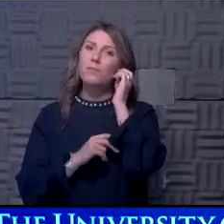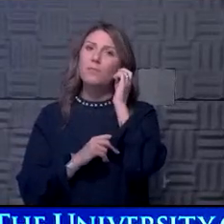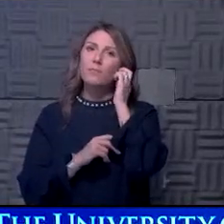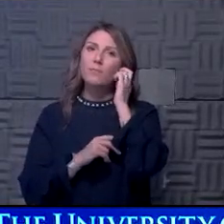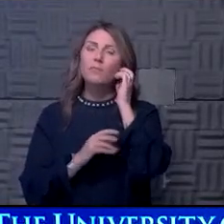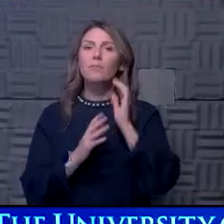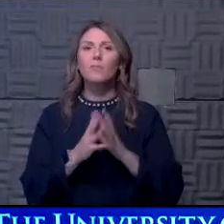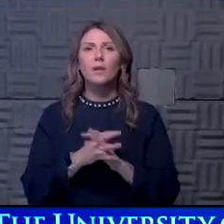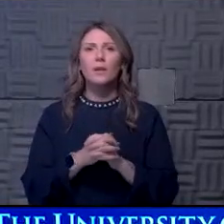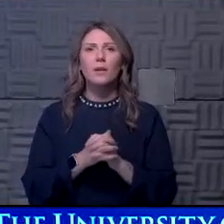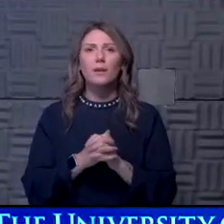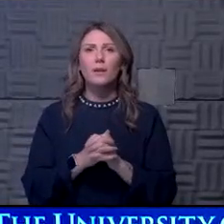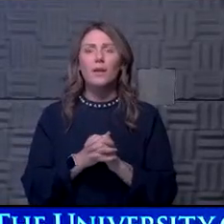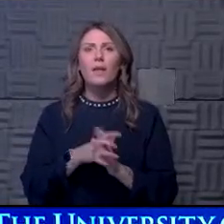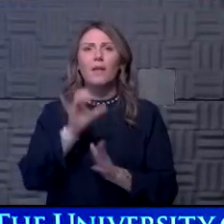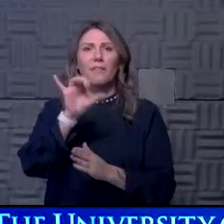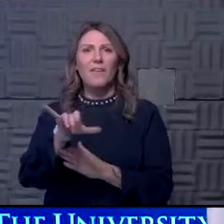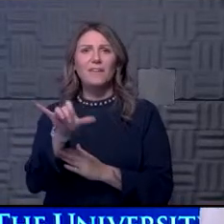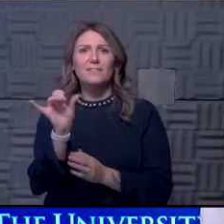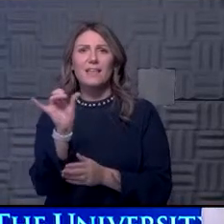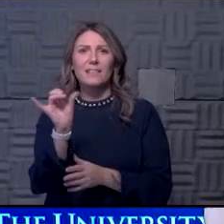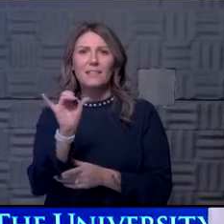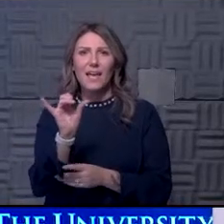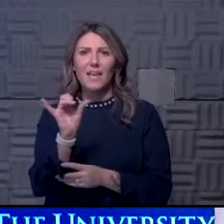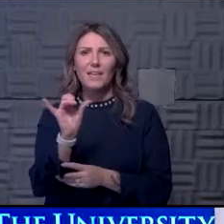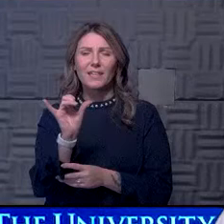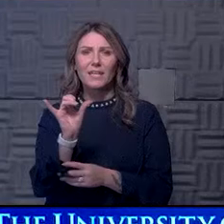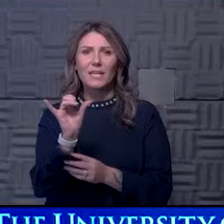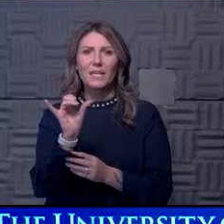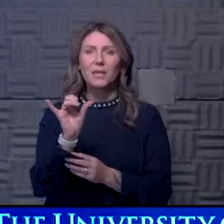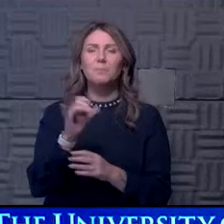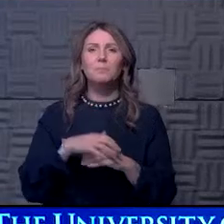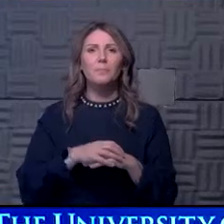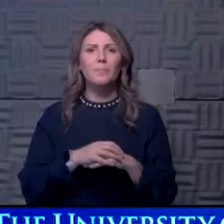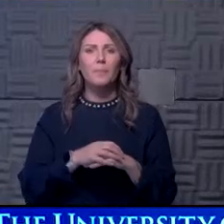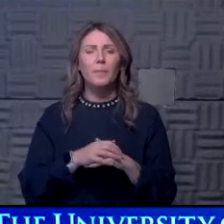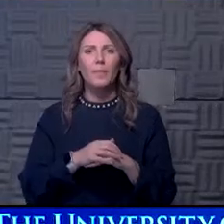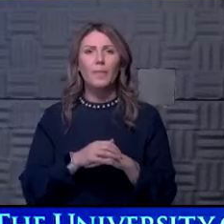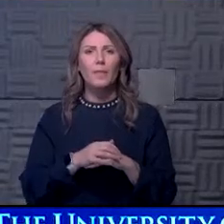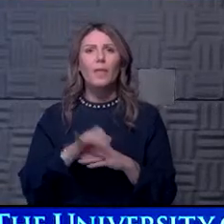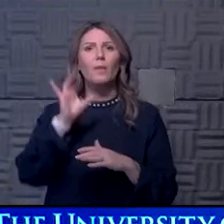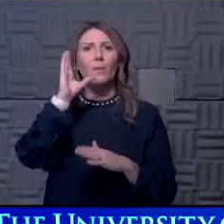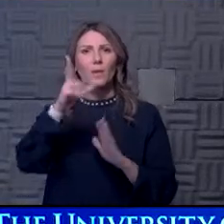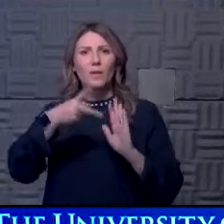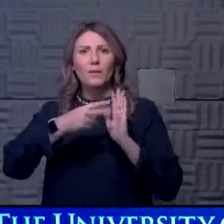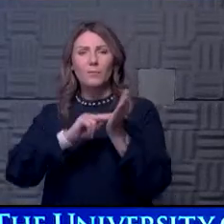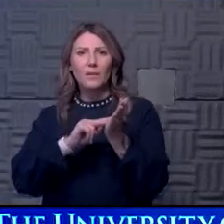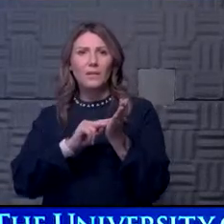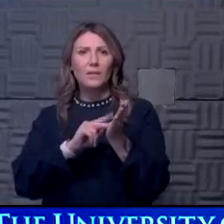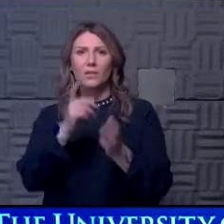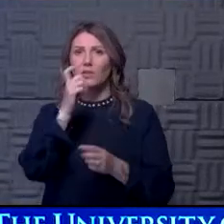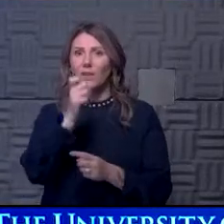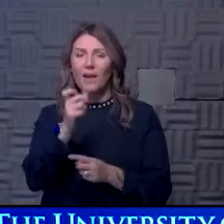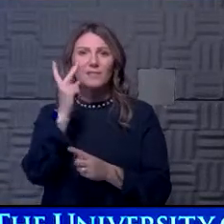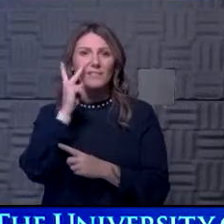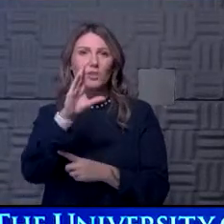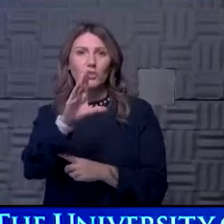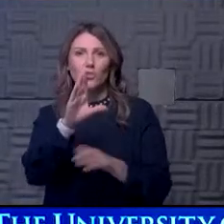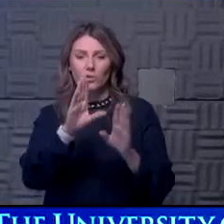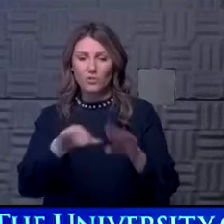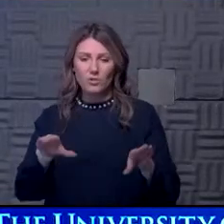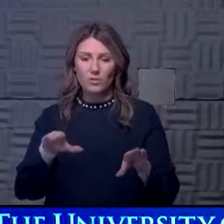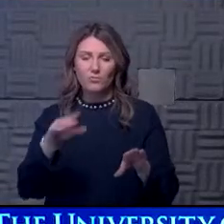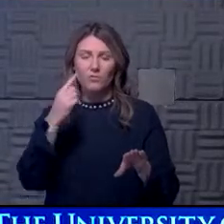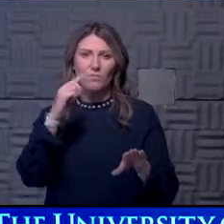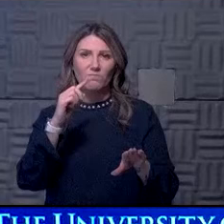And, um, that's likely, um, will mean that you're not going to see your children for a